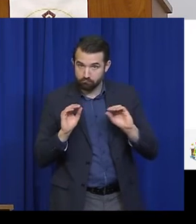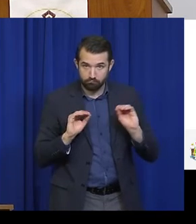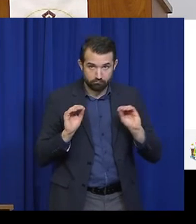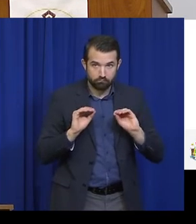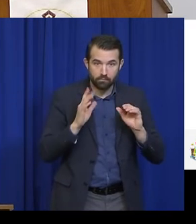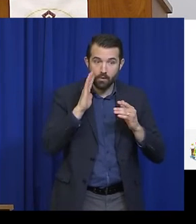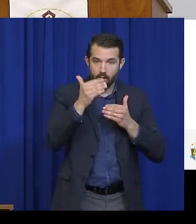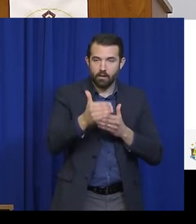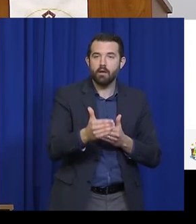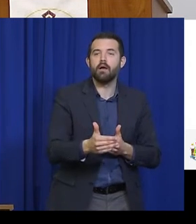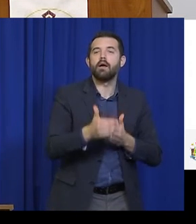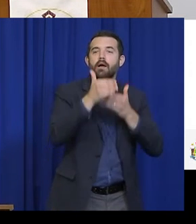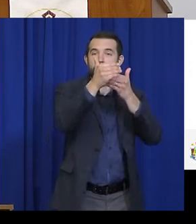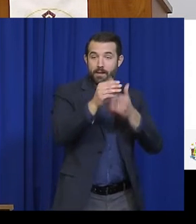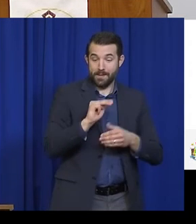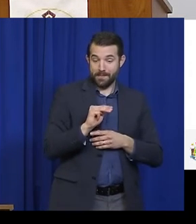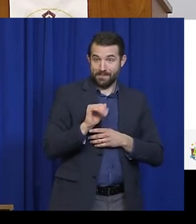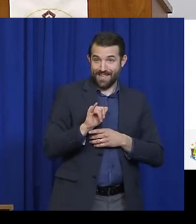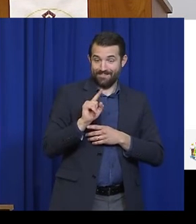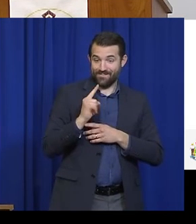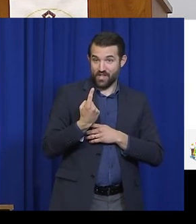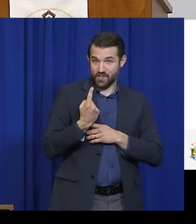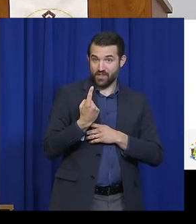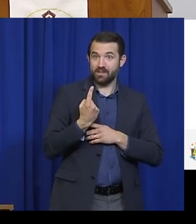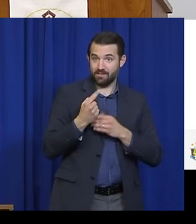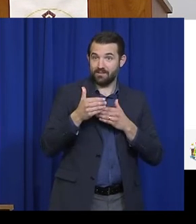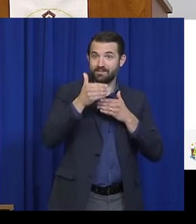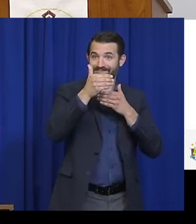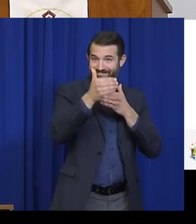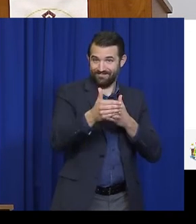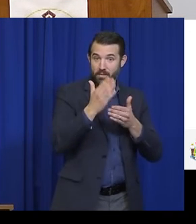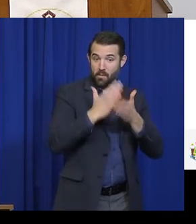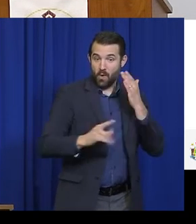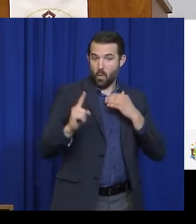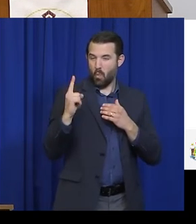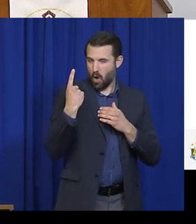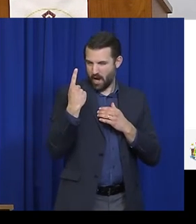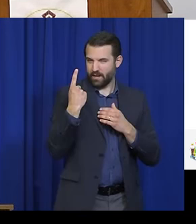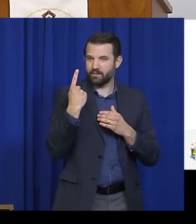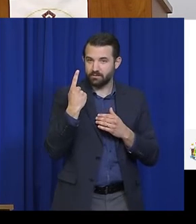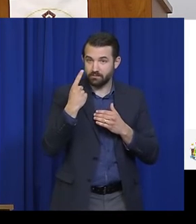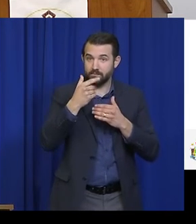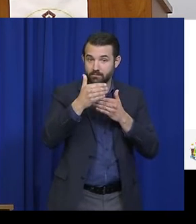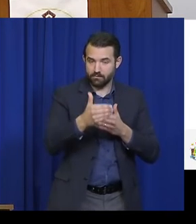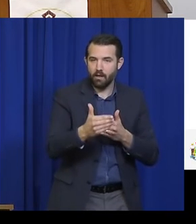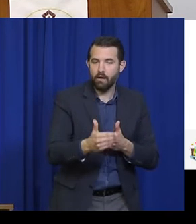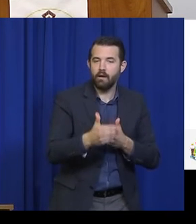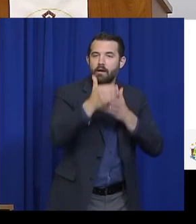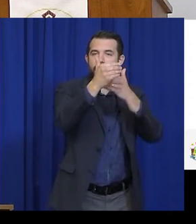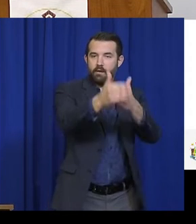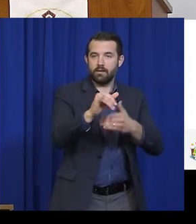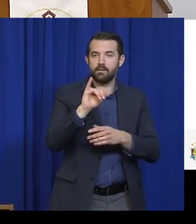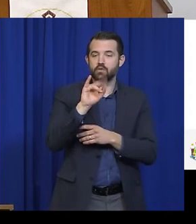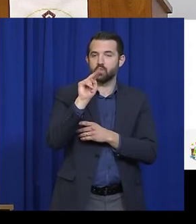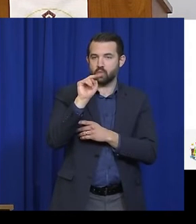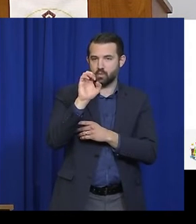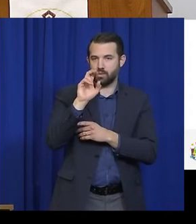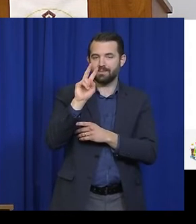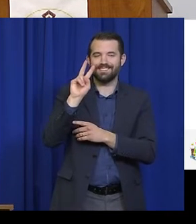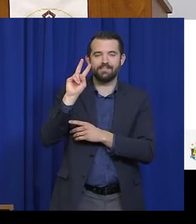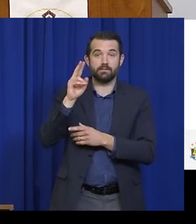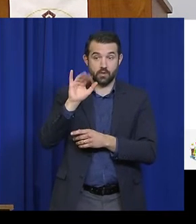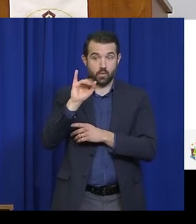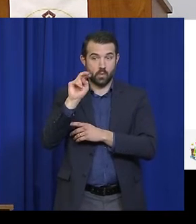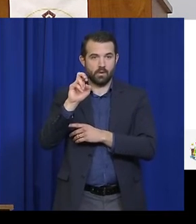Stage 3 will begin in July and continue through August. Stage 4, which envisions lifting